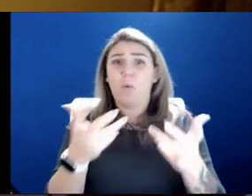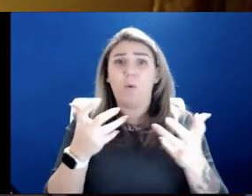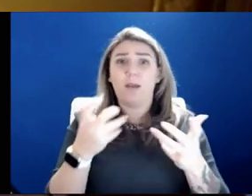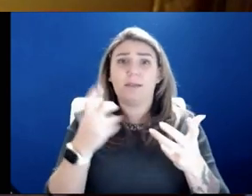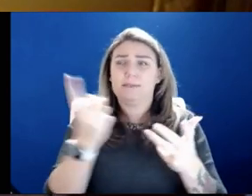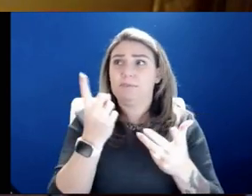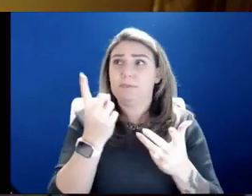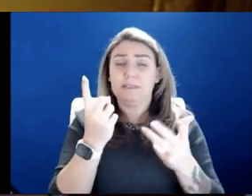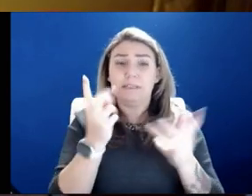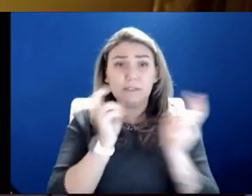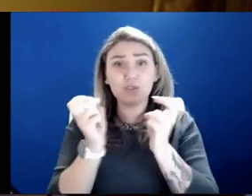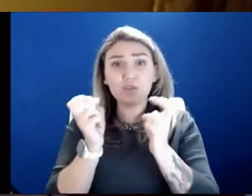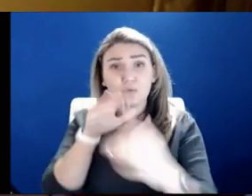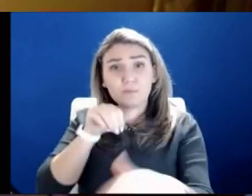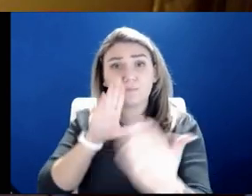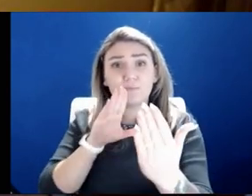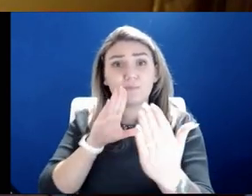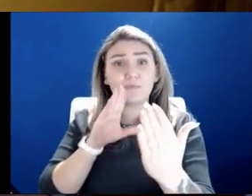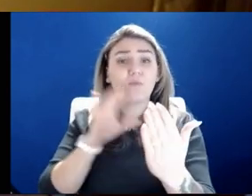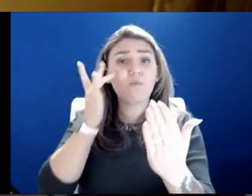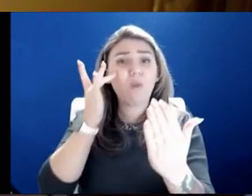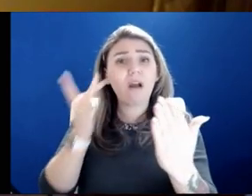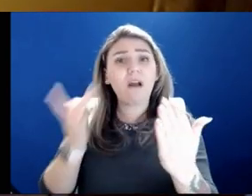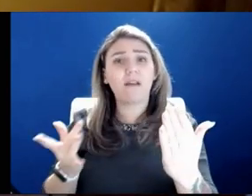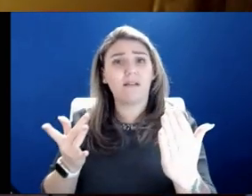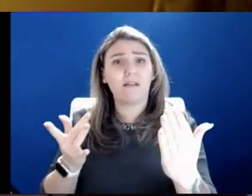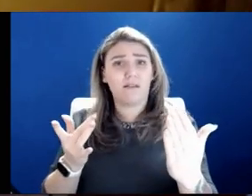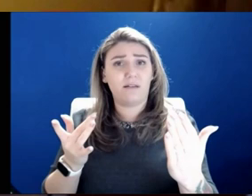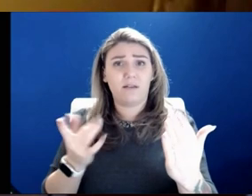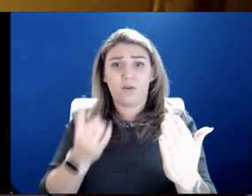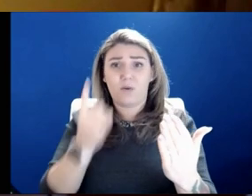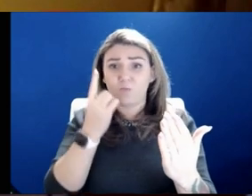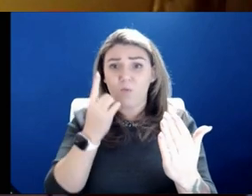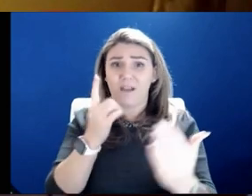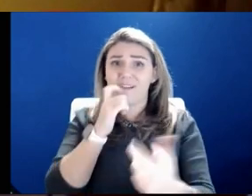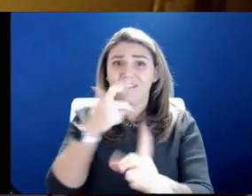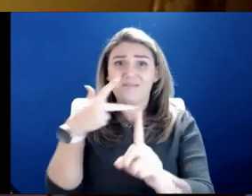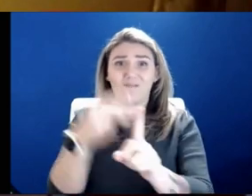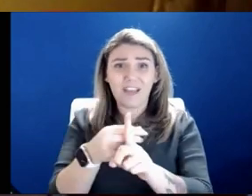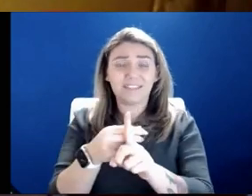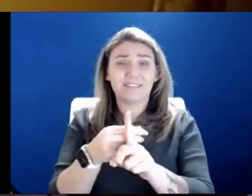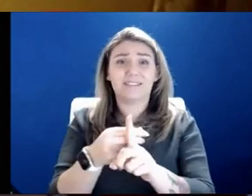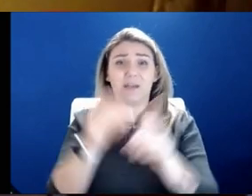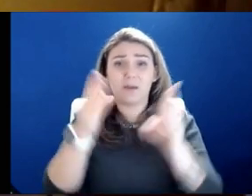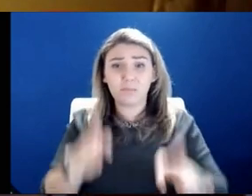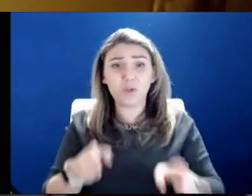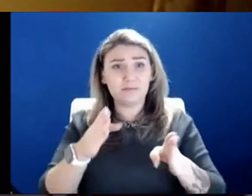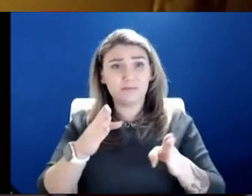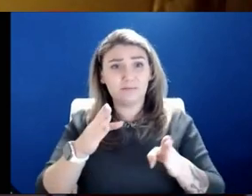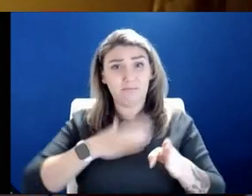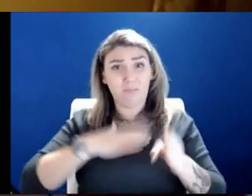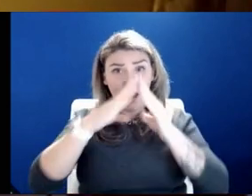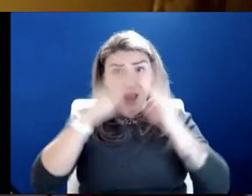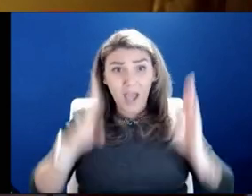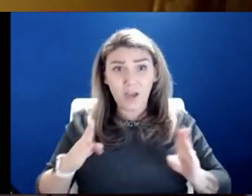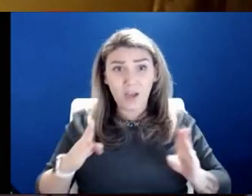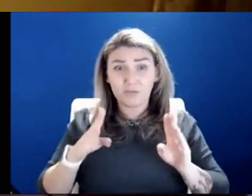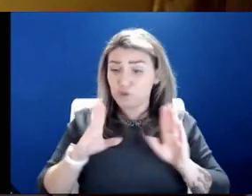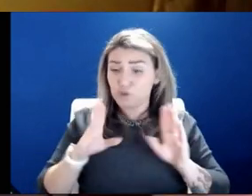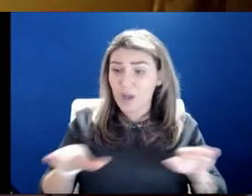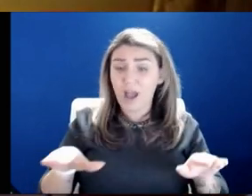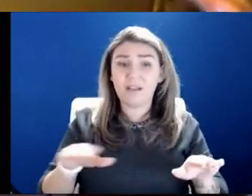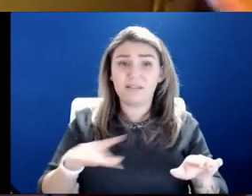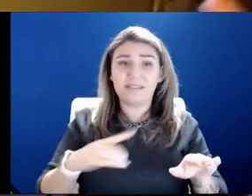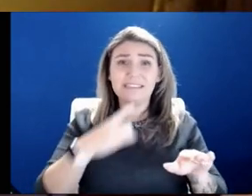issues that we face? Because I got to deal with one unvaccinated person in my household as a child who dealt with a really serious